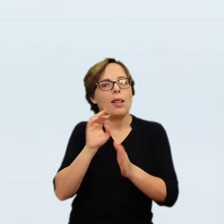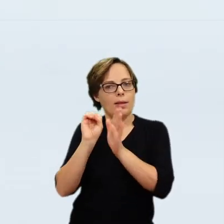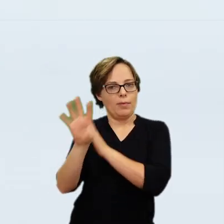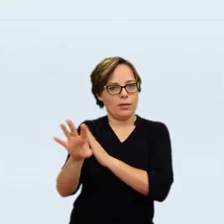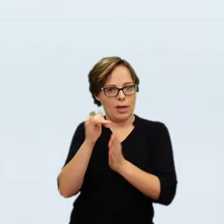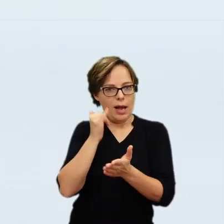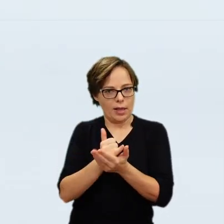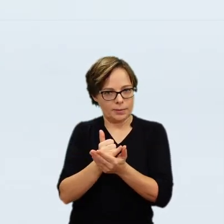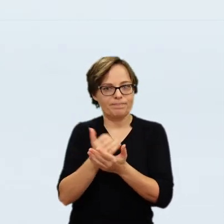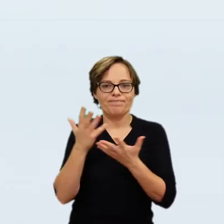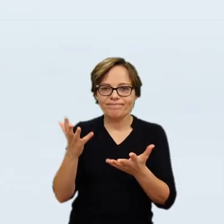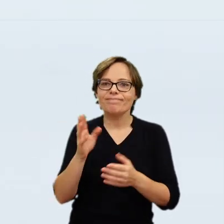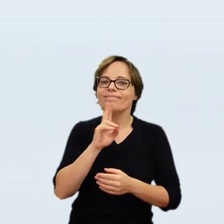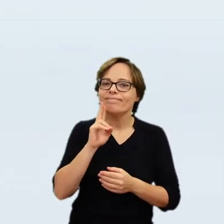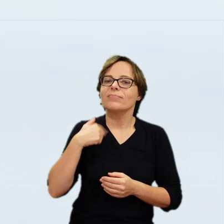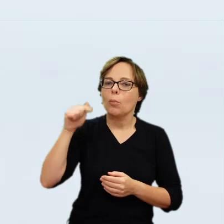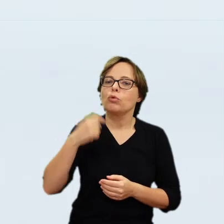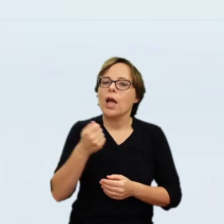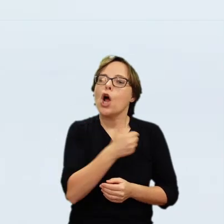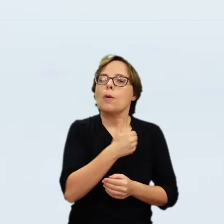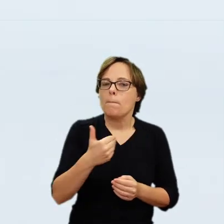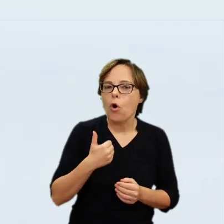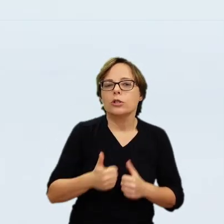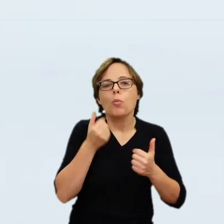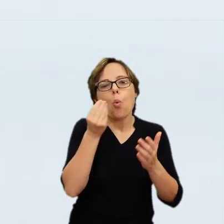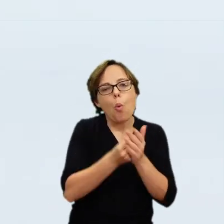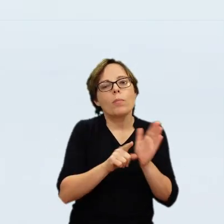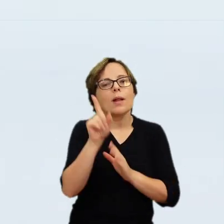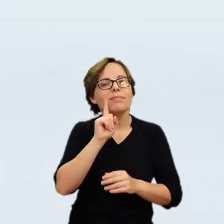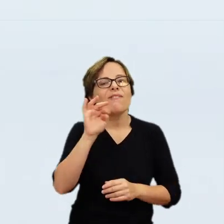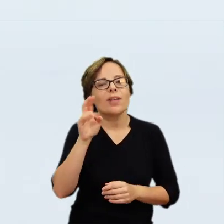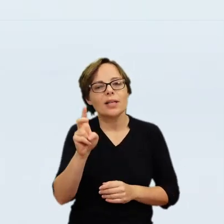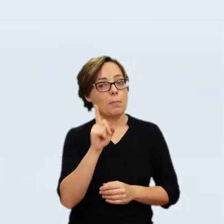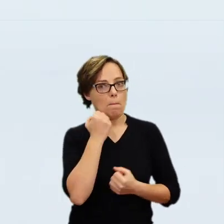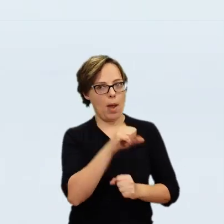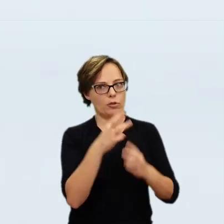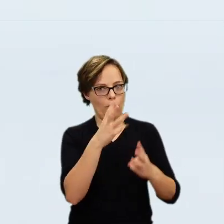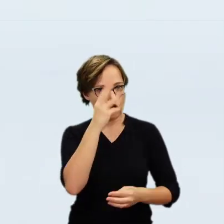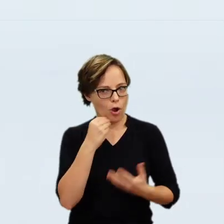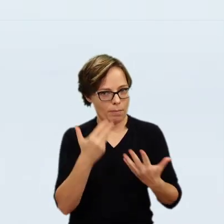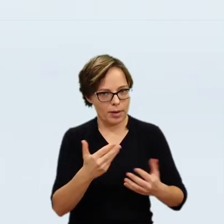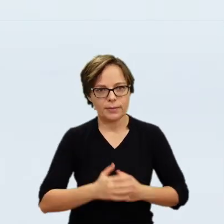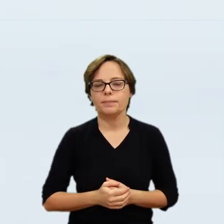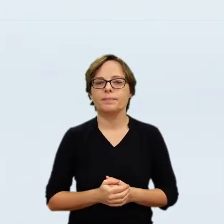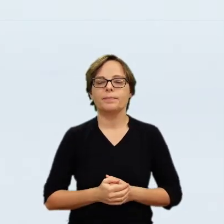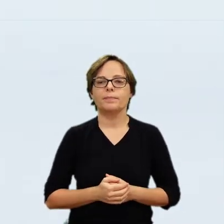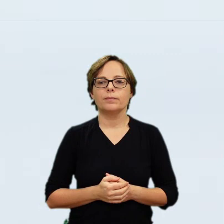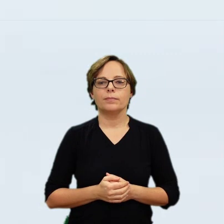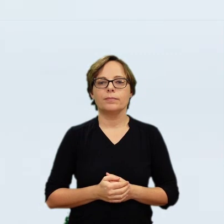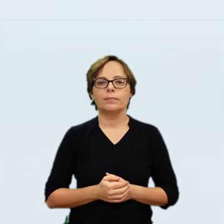possibly for a second restoration and potentially already for sale. By the early 20th century,